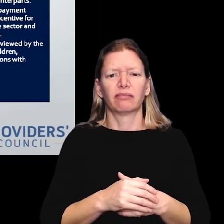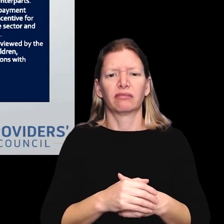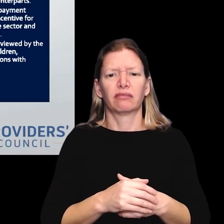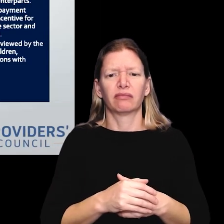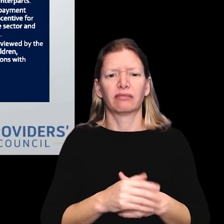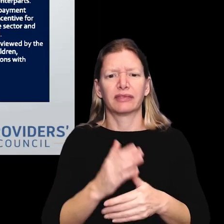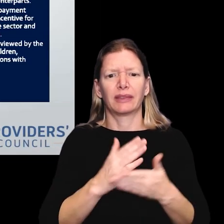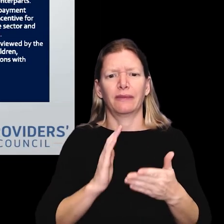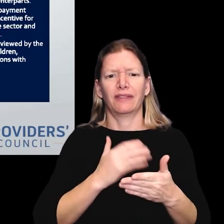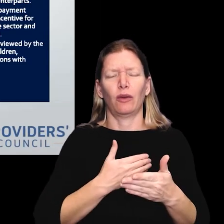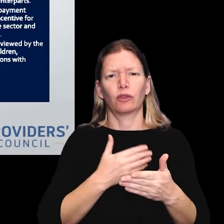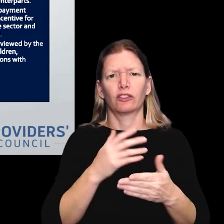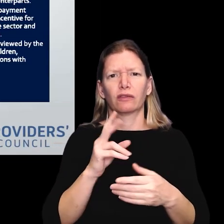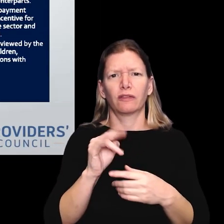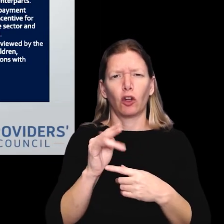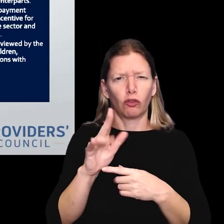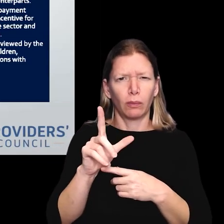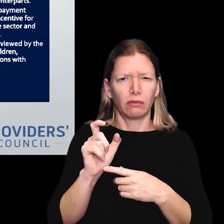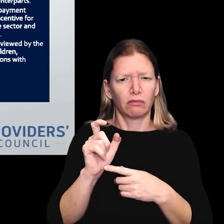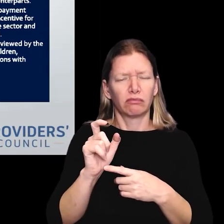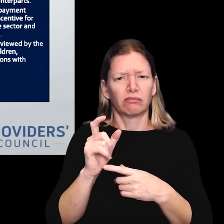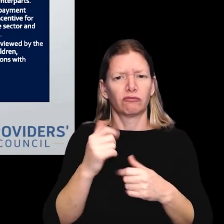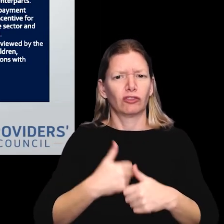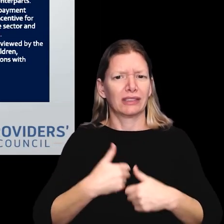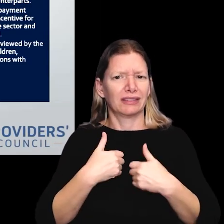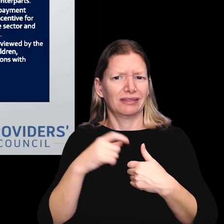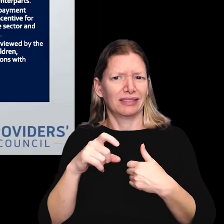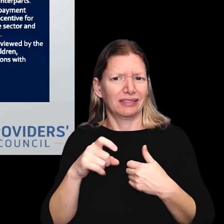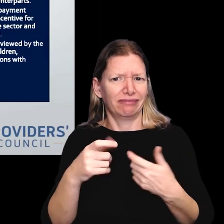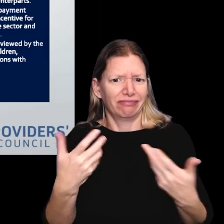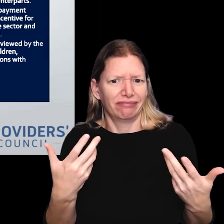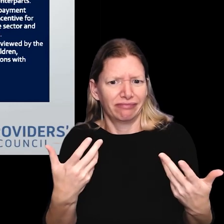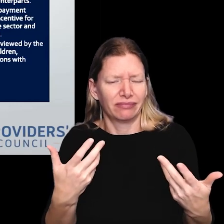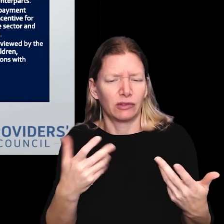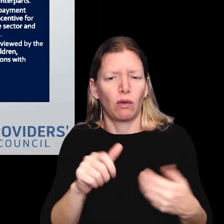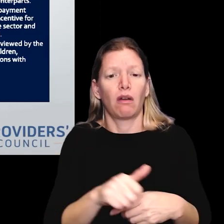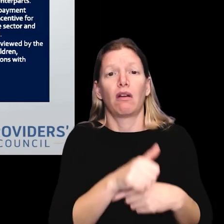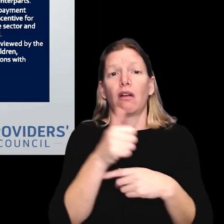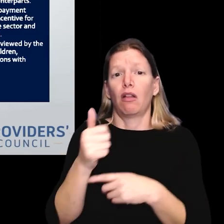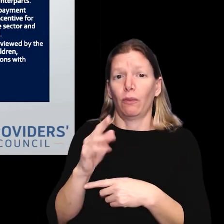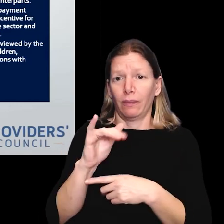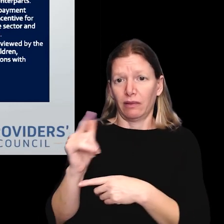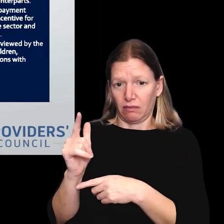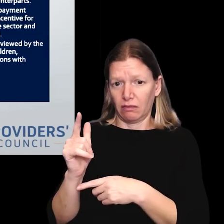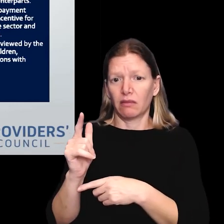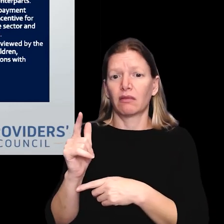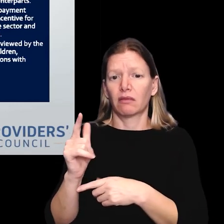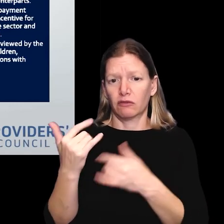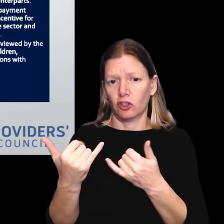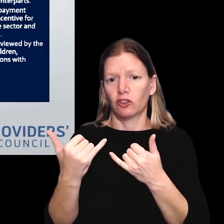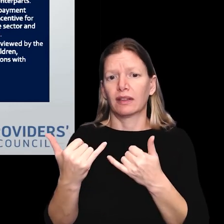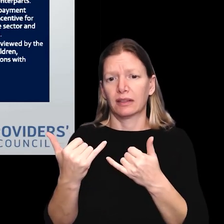progress that some of our most vulnerable residents can make. Another bill that we have